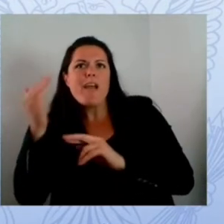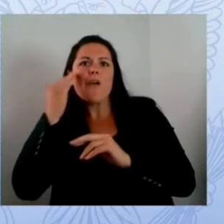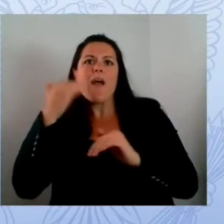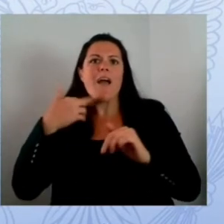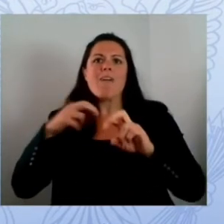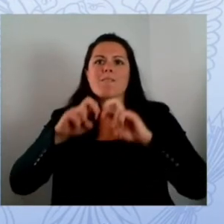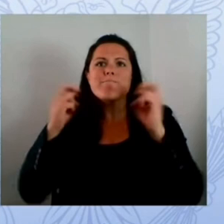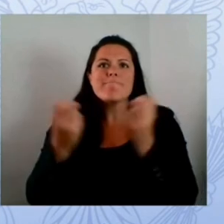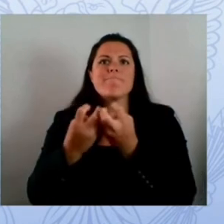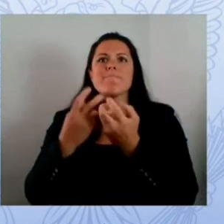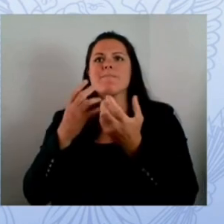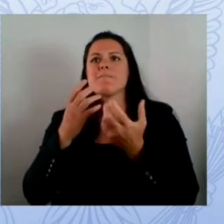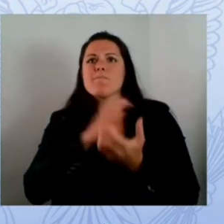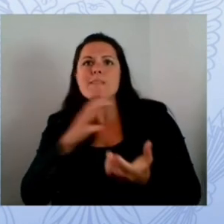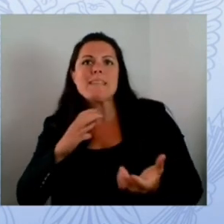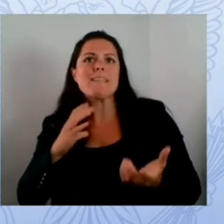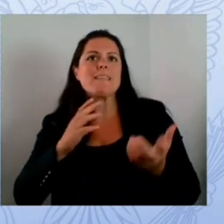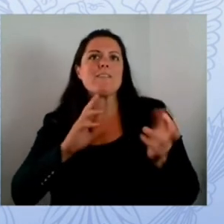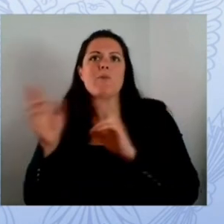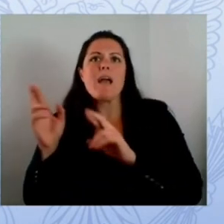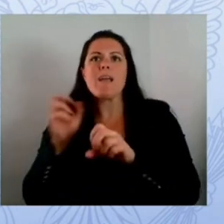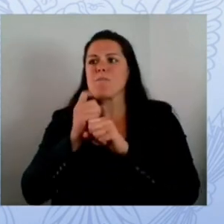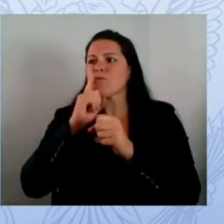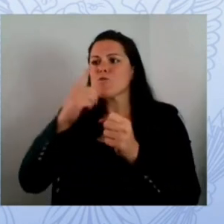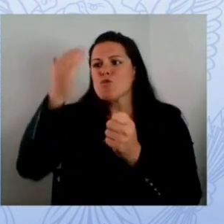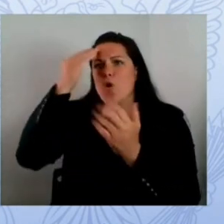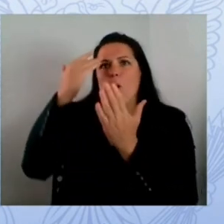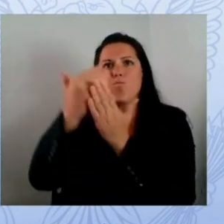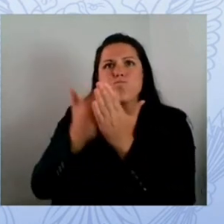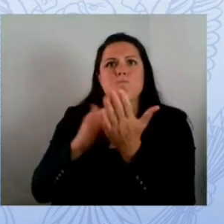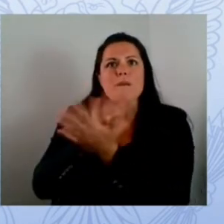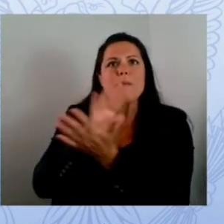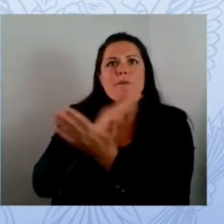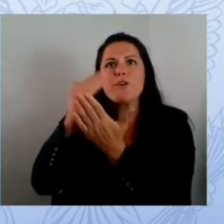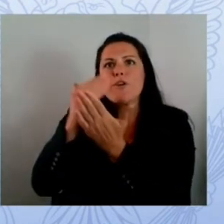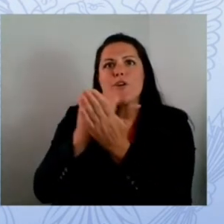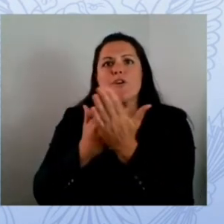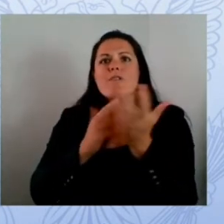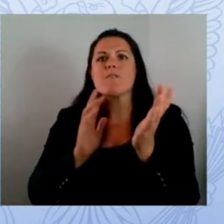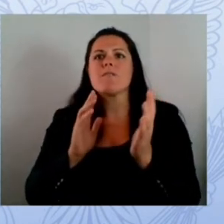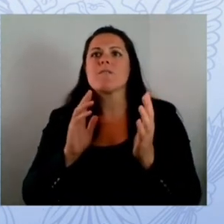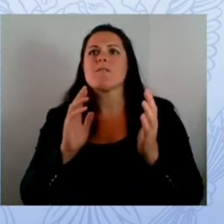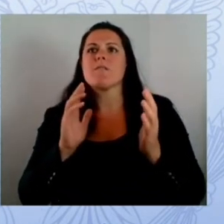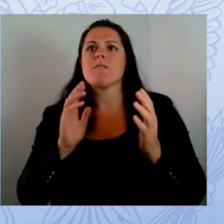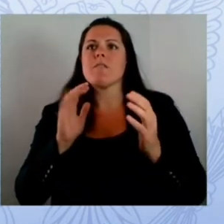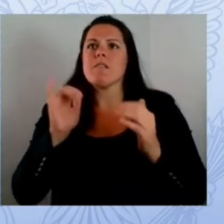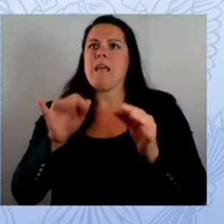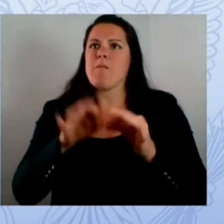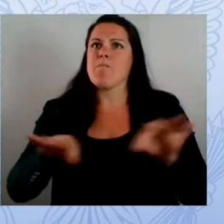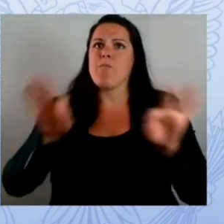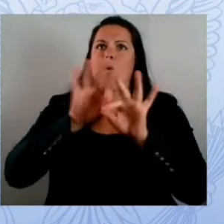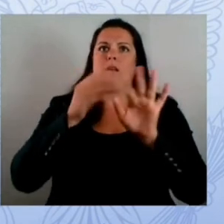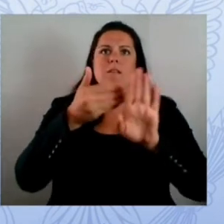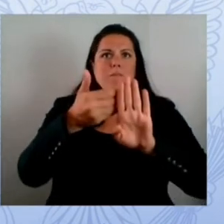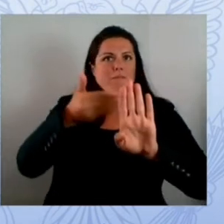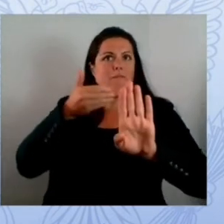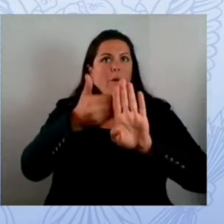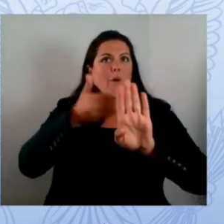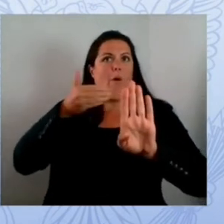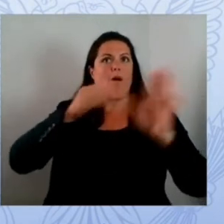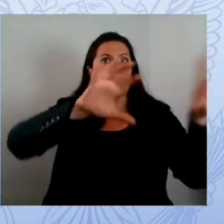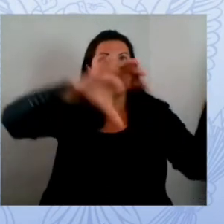the gaps in resources the gaps in people on a national scale that our k-12 schools need